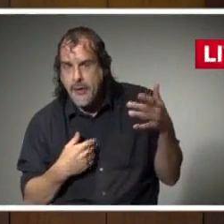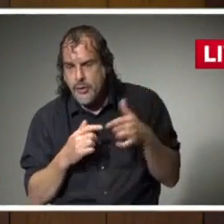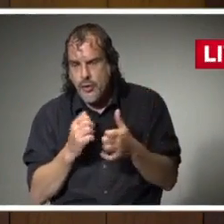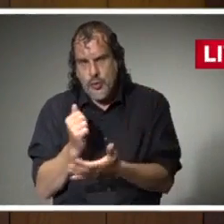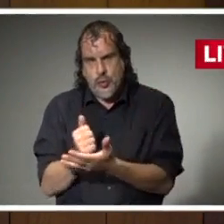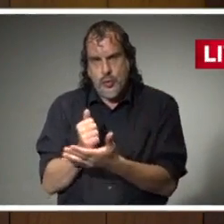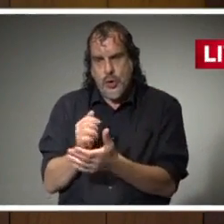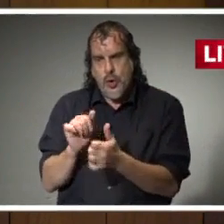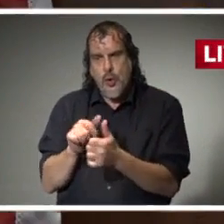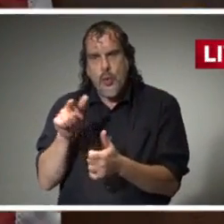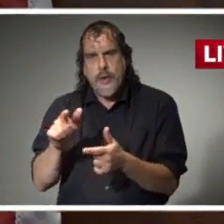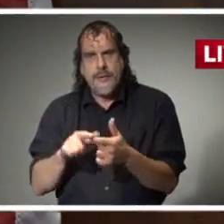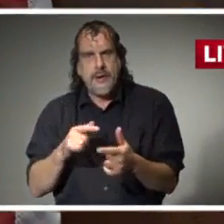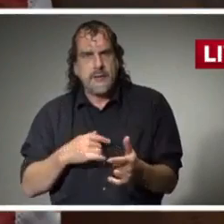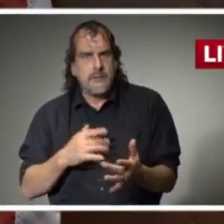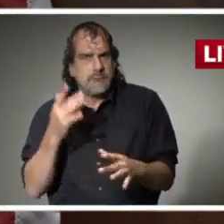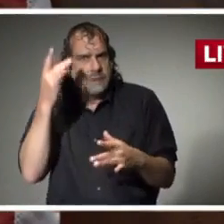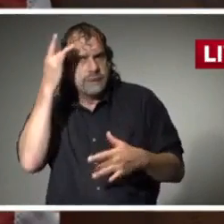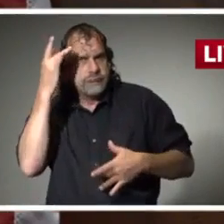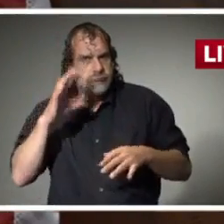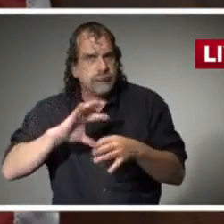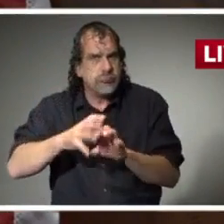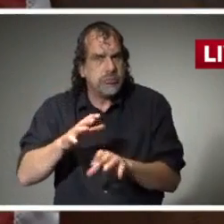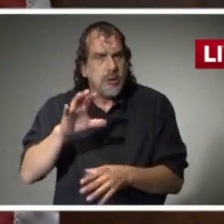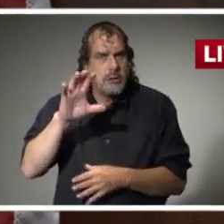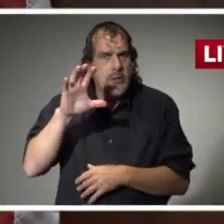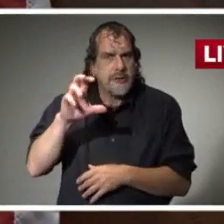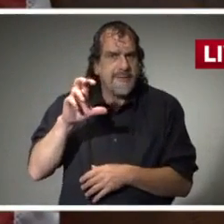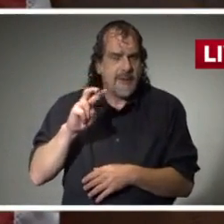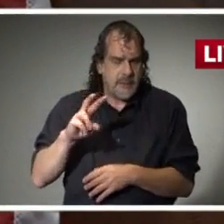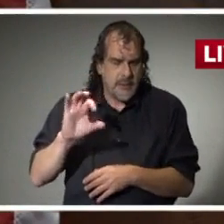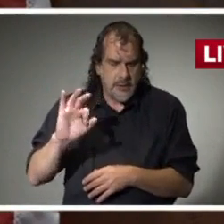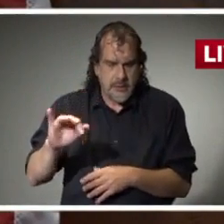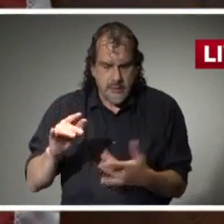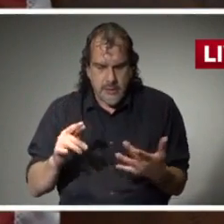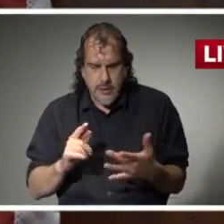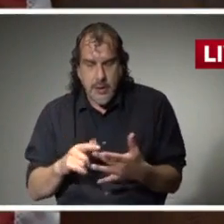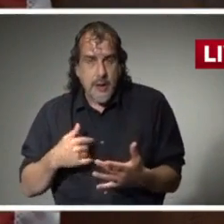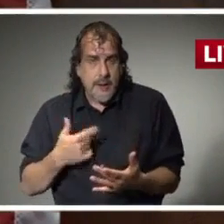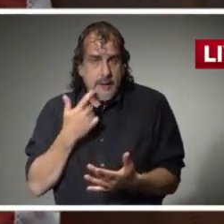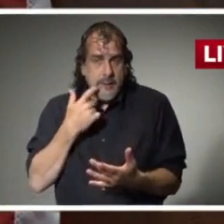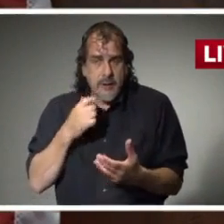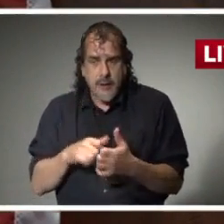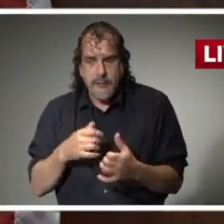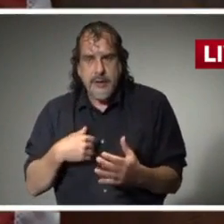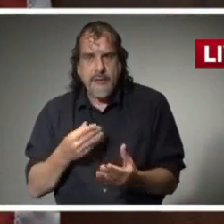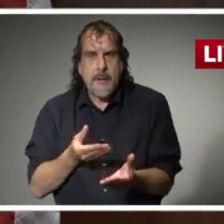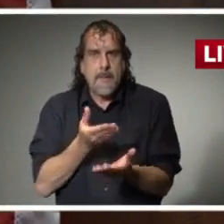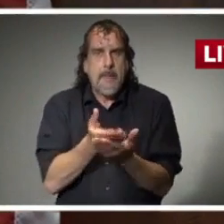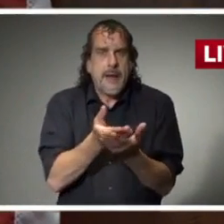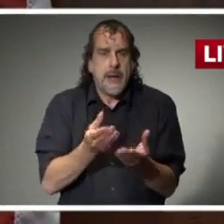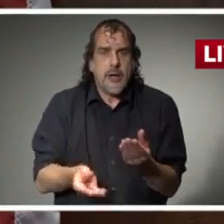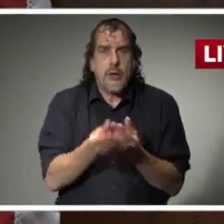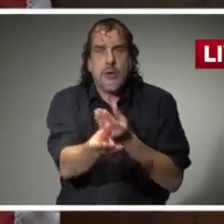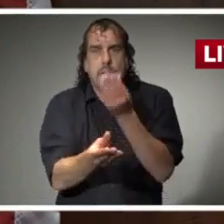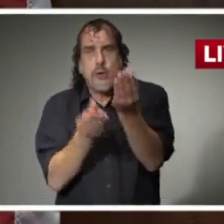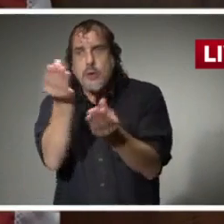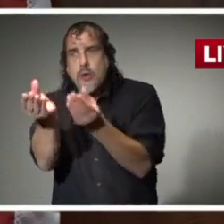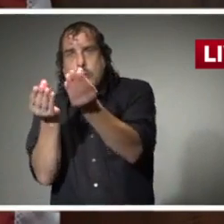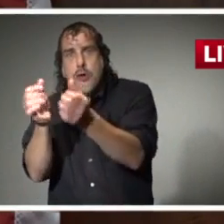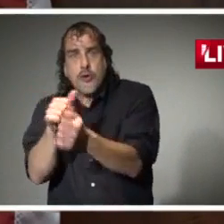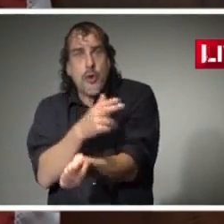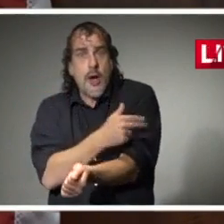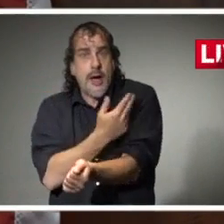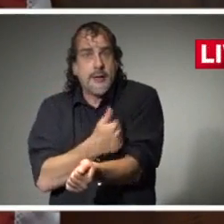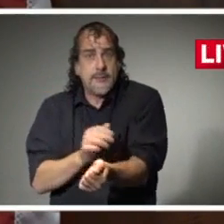response to COVID-19. The latest step has been to accelerate the delivery of supplemental payments to hospitals, which will